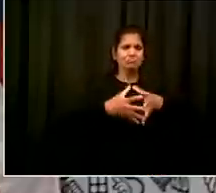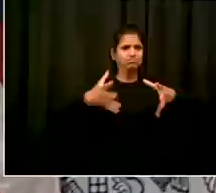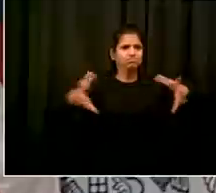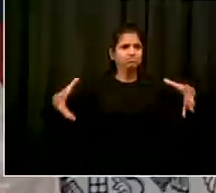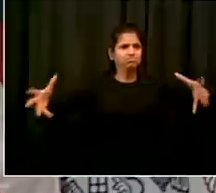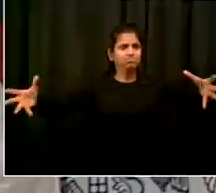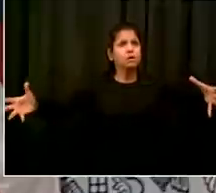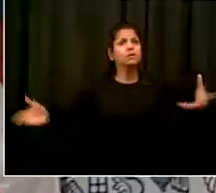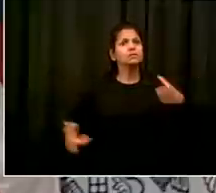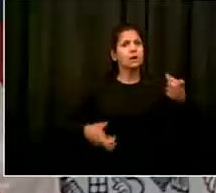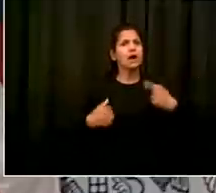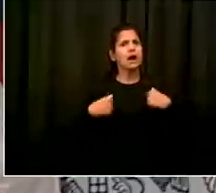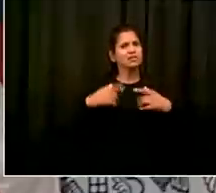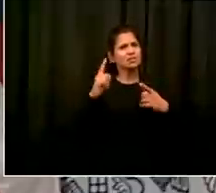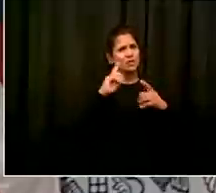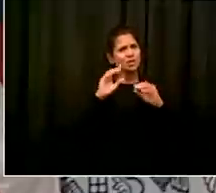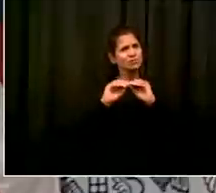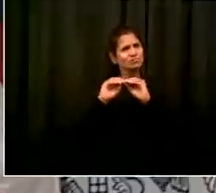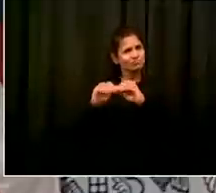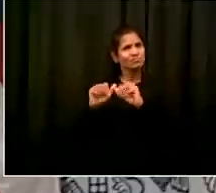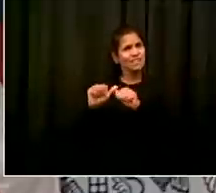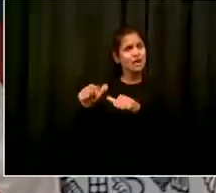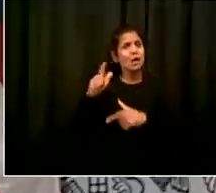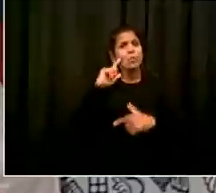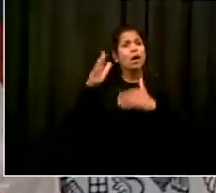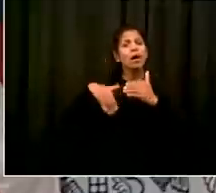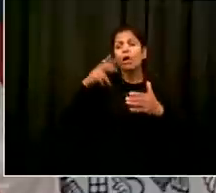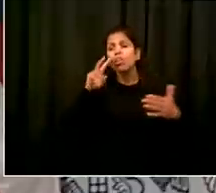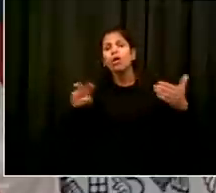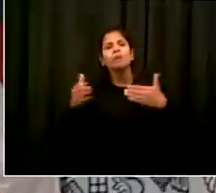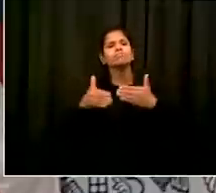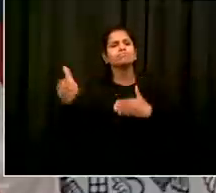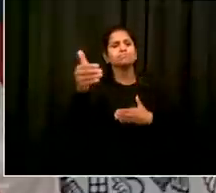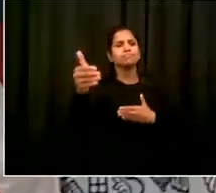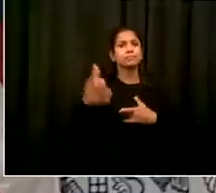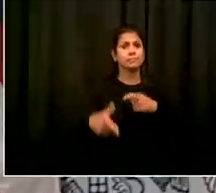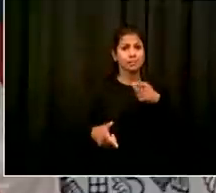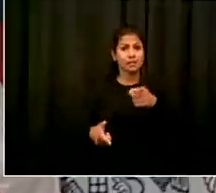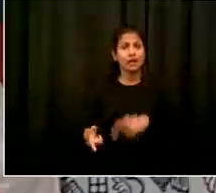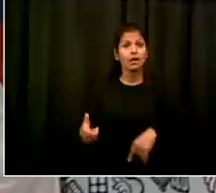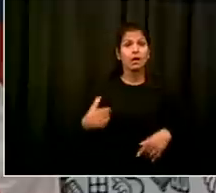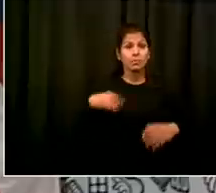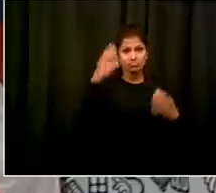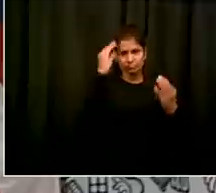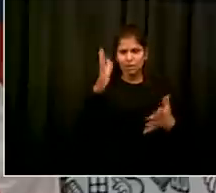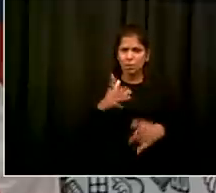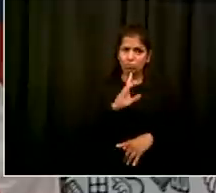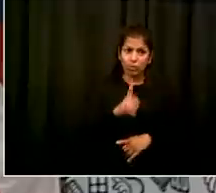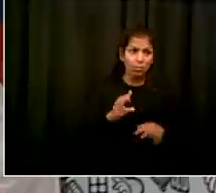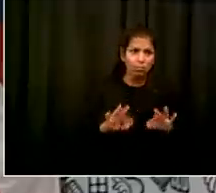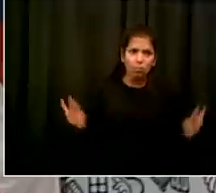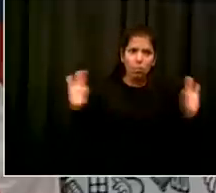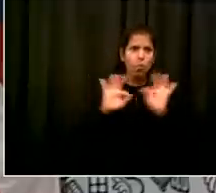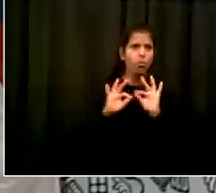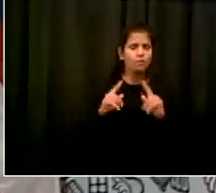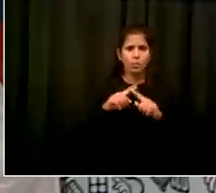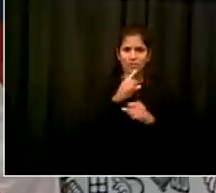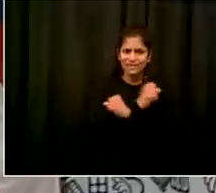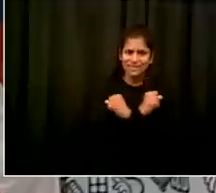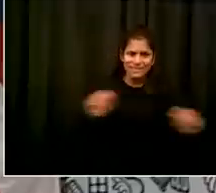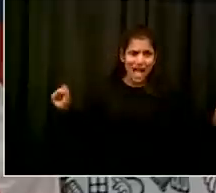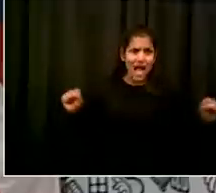but to every family out there we are committed to the safety of all pedestrians all bicyclists and we're doing something about it